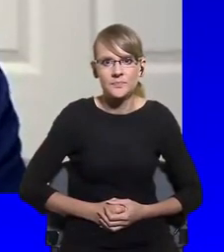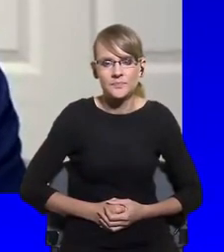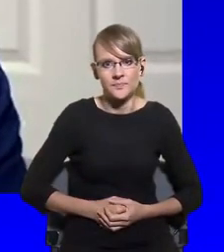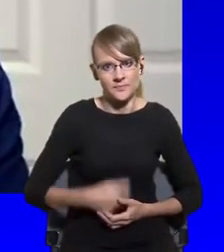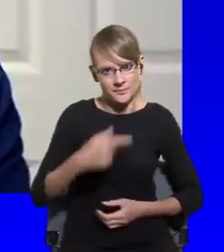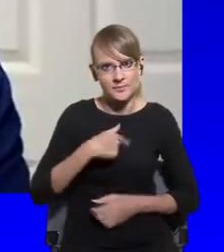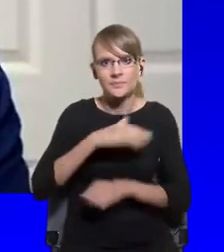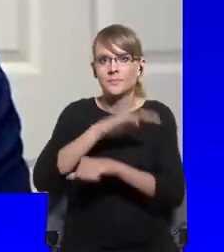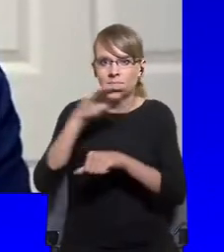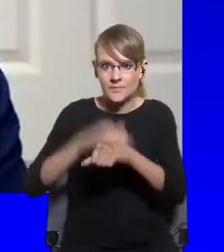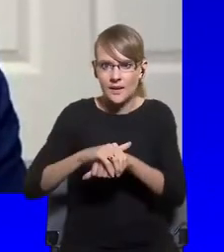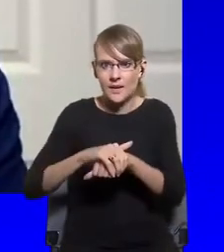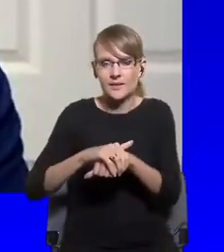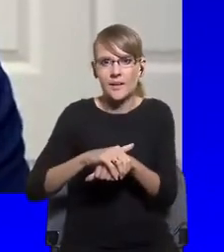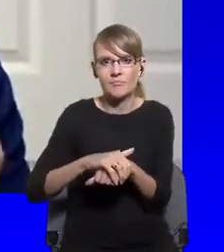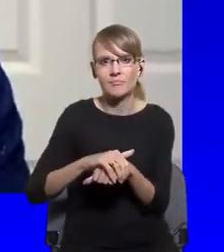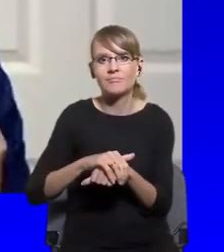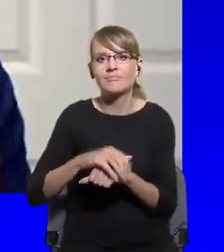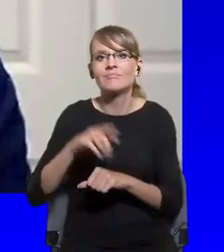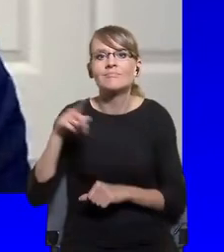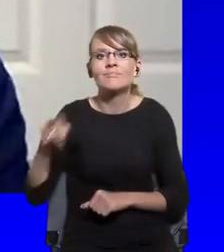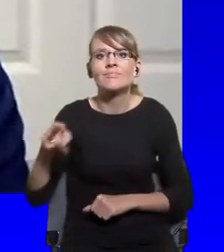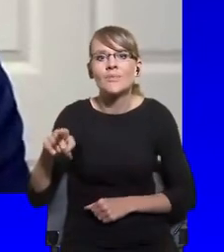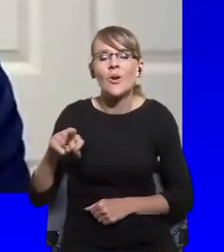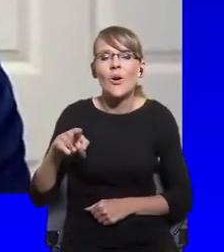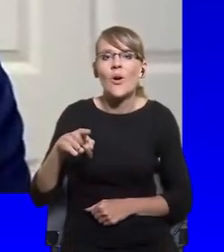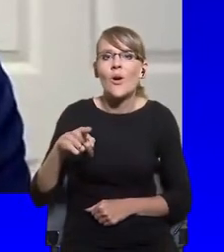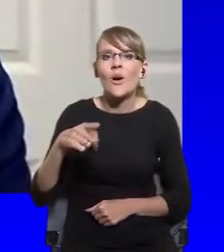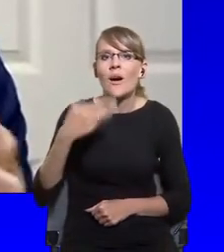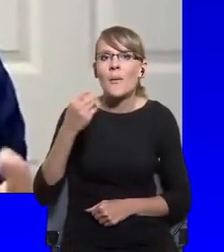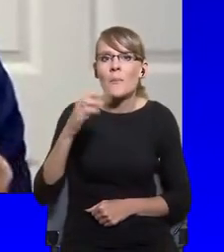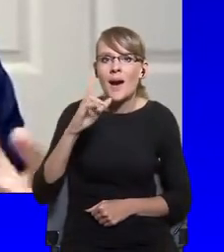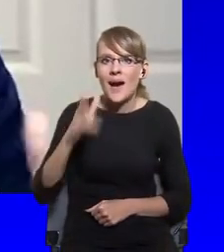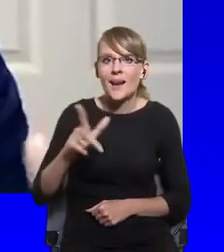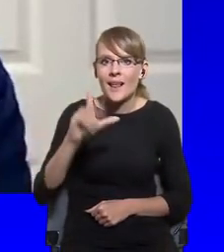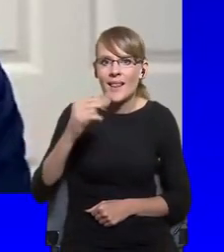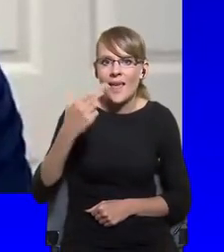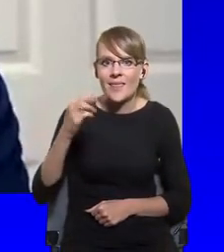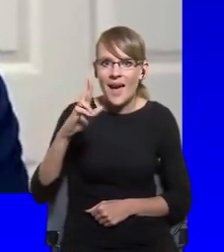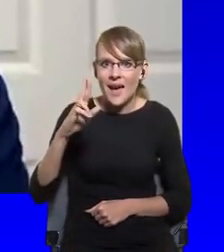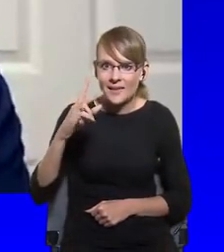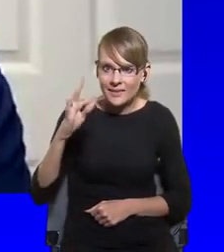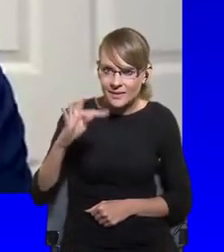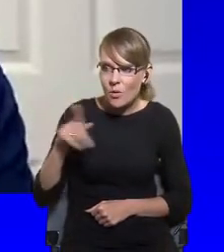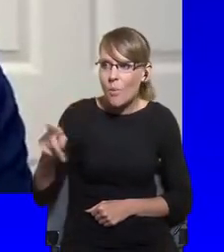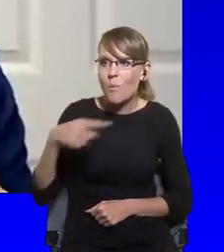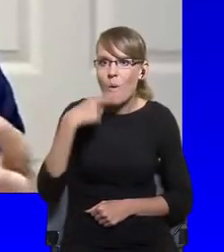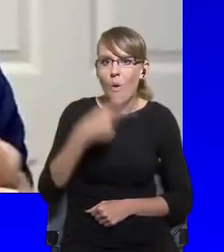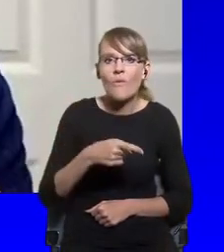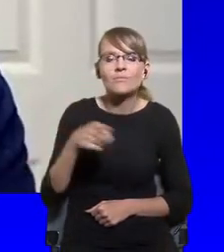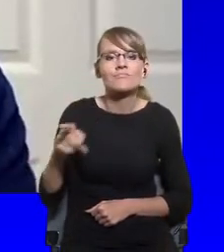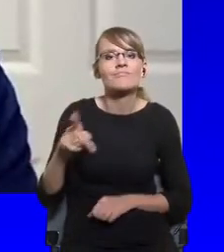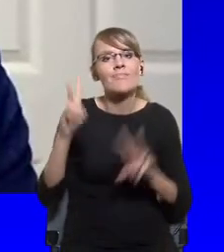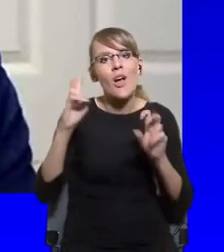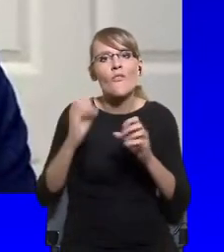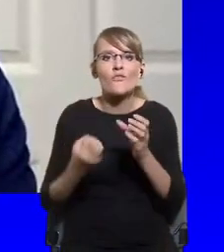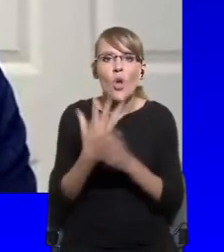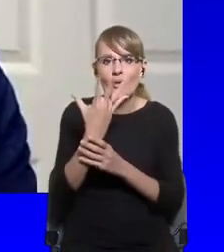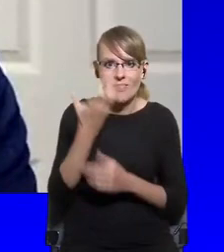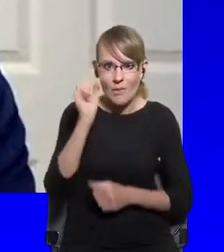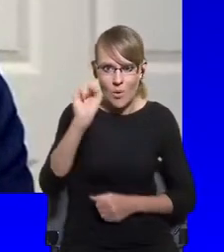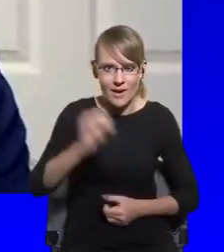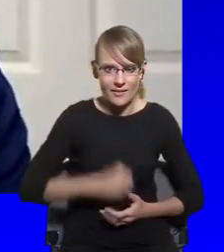democratic spring. So I'm, you know, some of the electoral results and the fall of